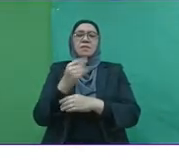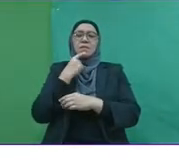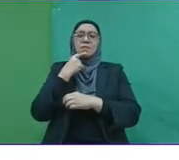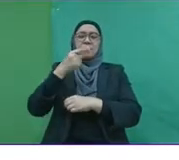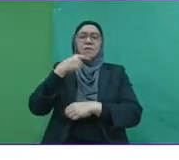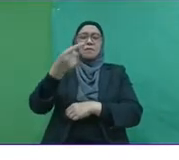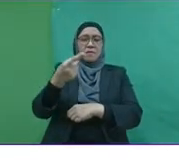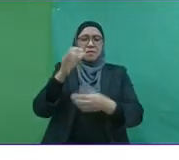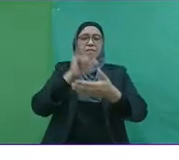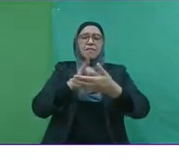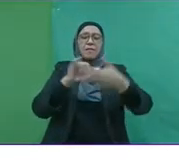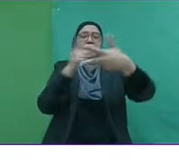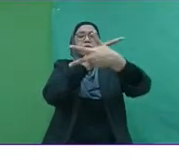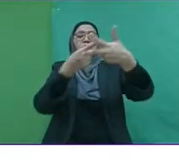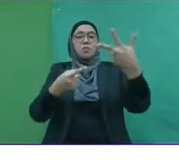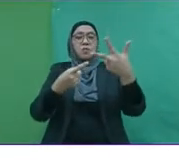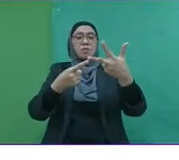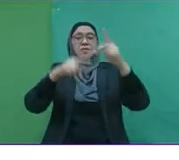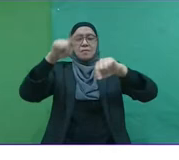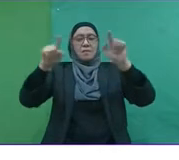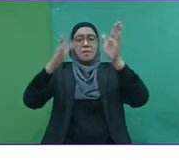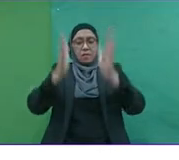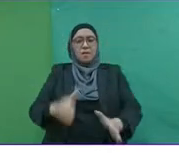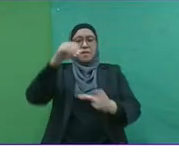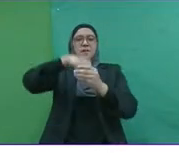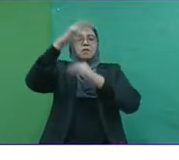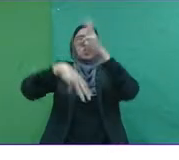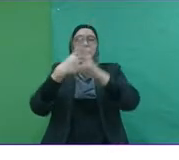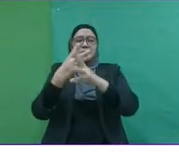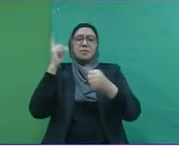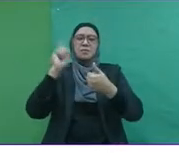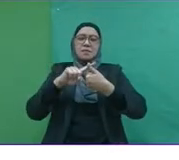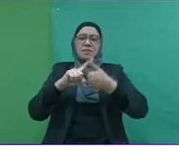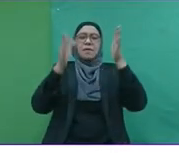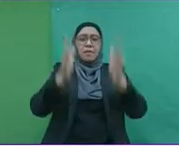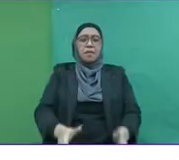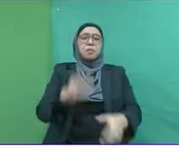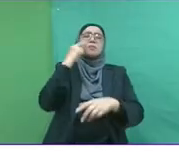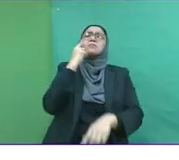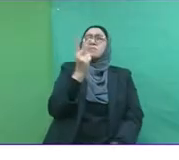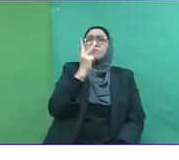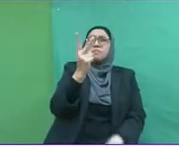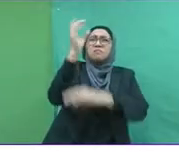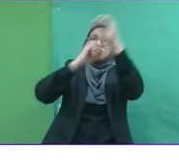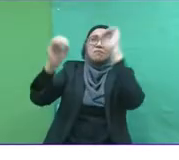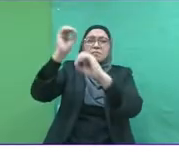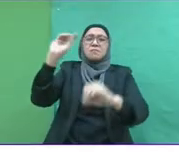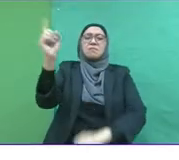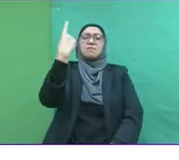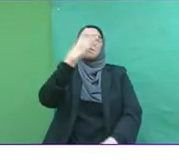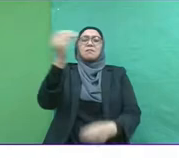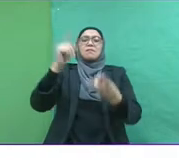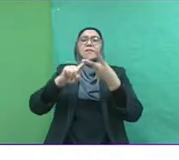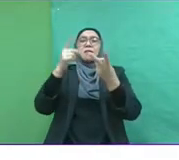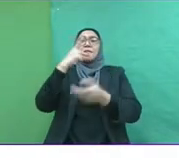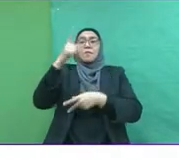I think it has been said that there are three types of people in this world. People who watch things happen, people